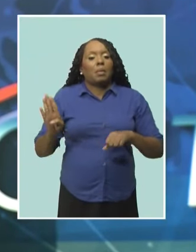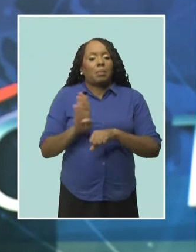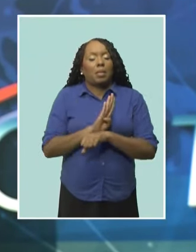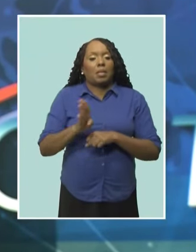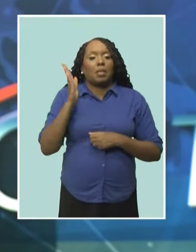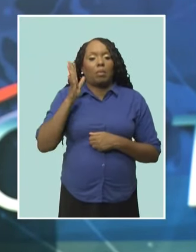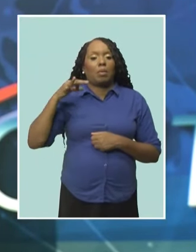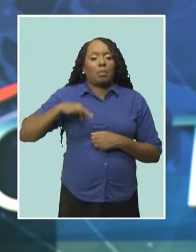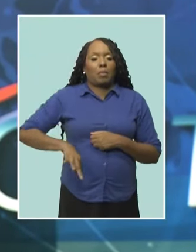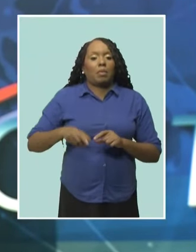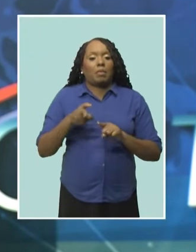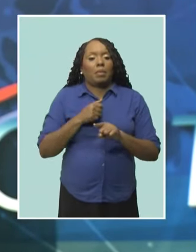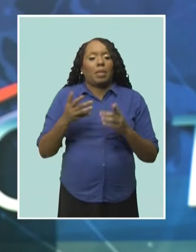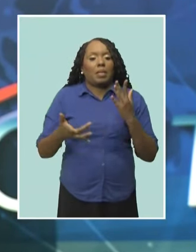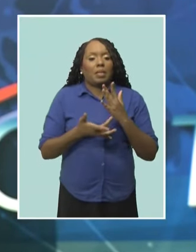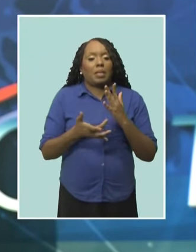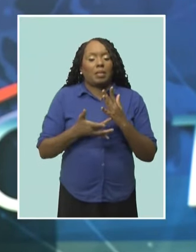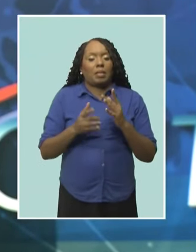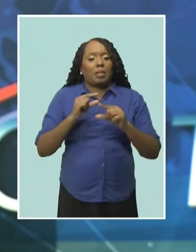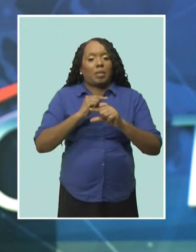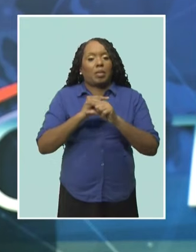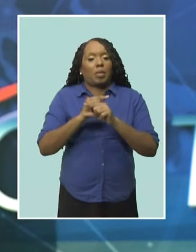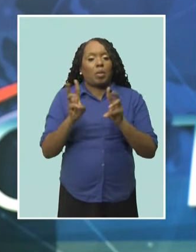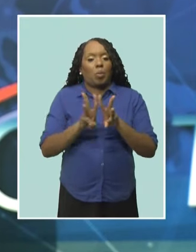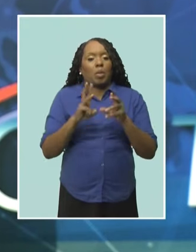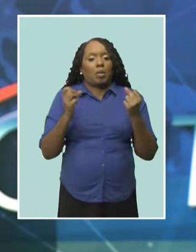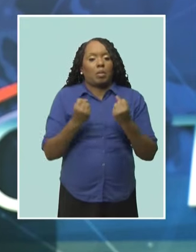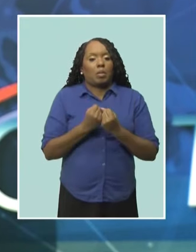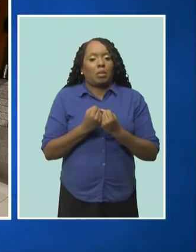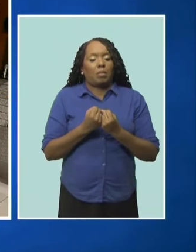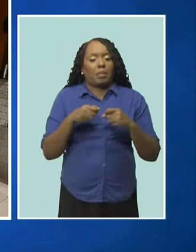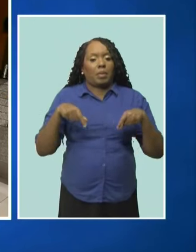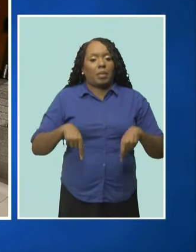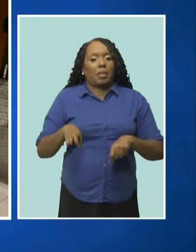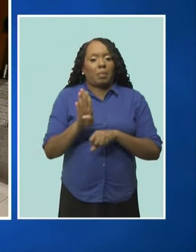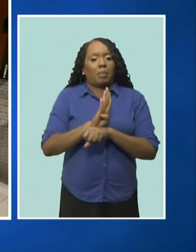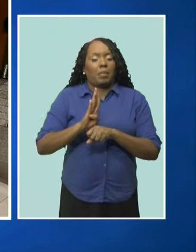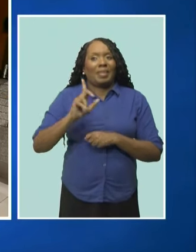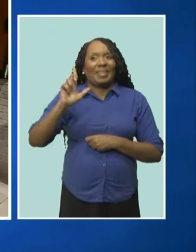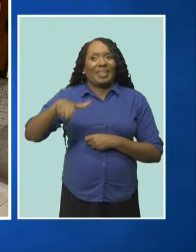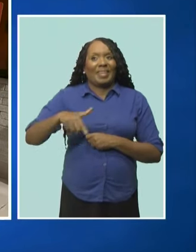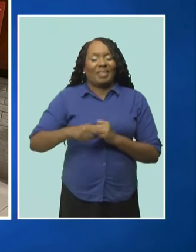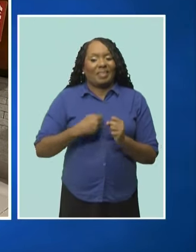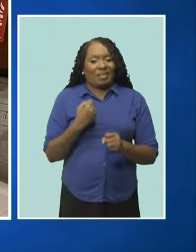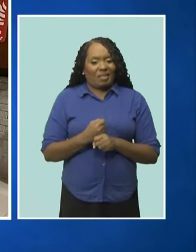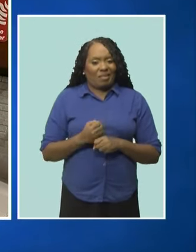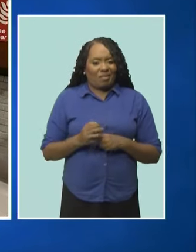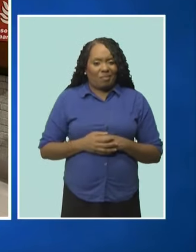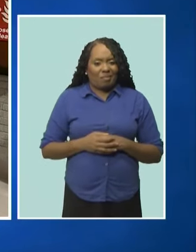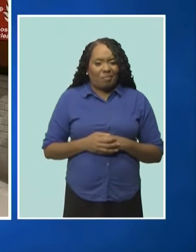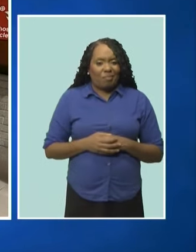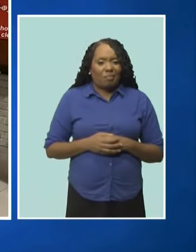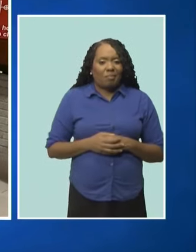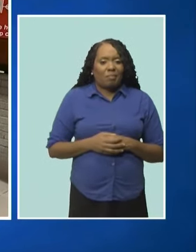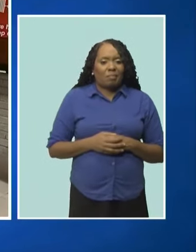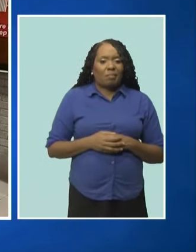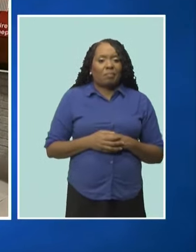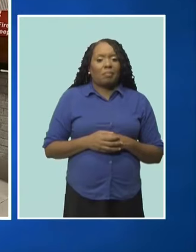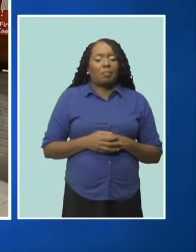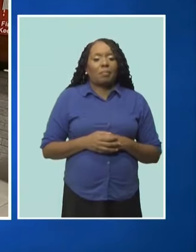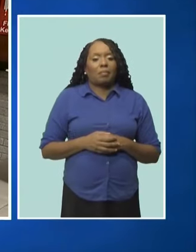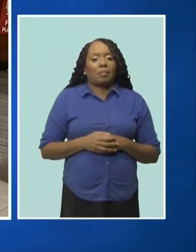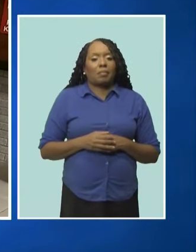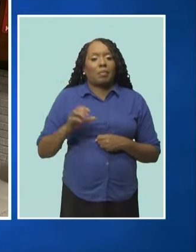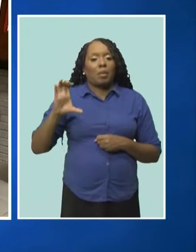benefit from a technology security workshop to be held in Barbados later this year. Word of this came from Alterna Tech